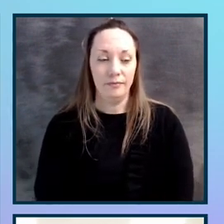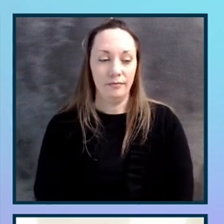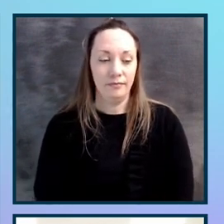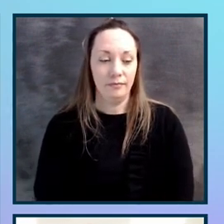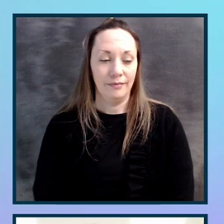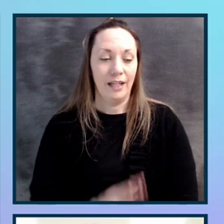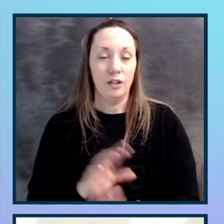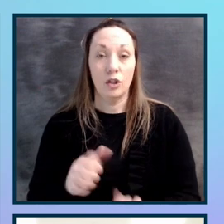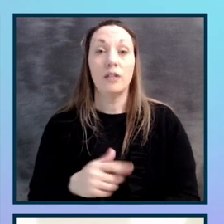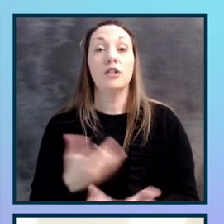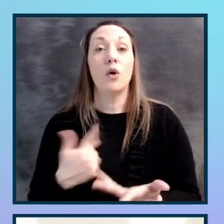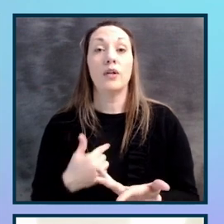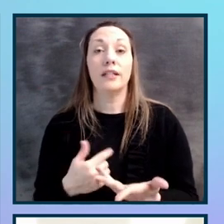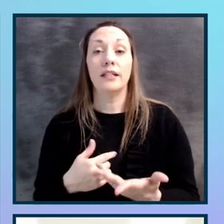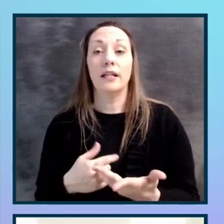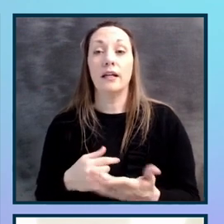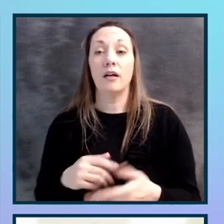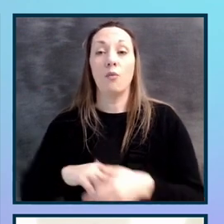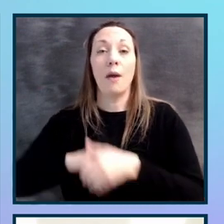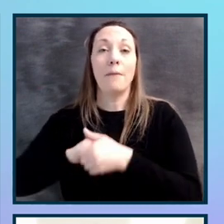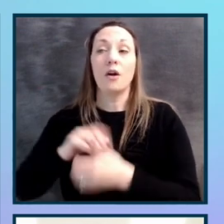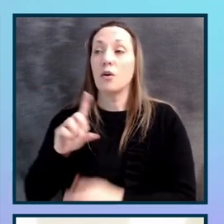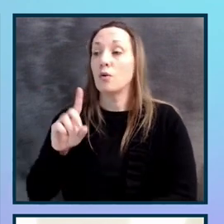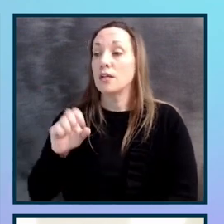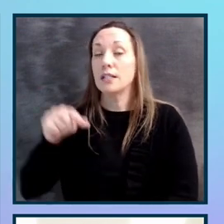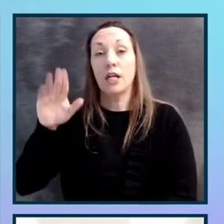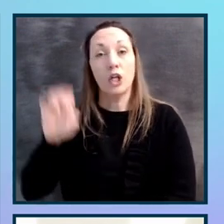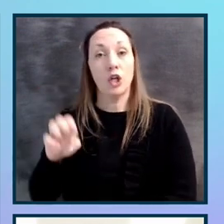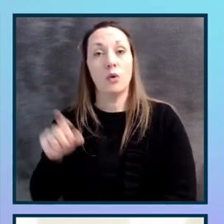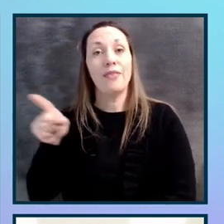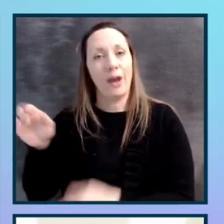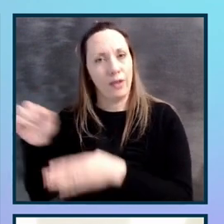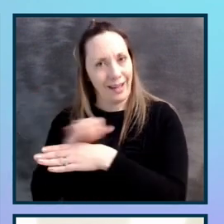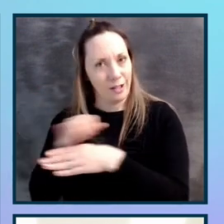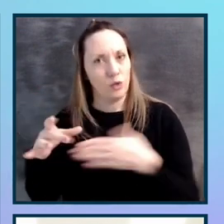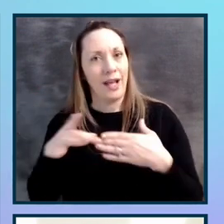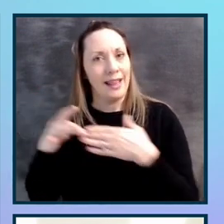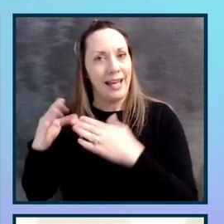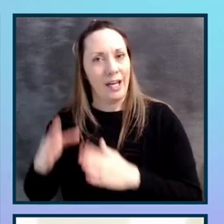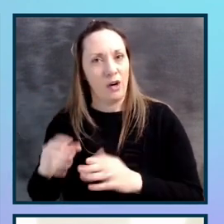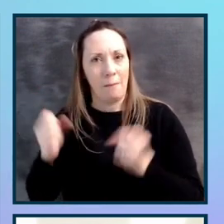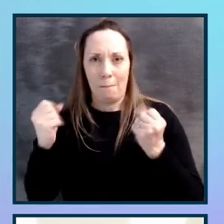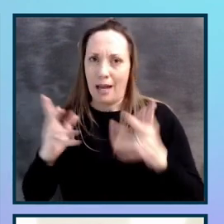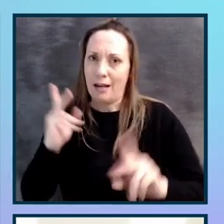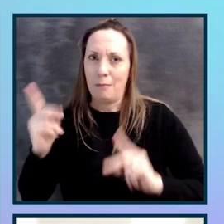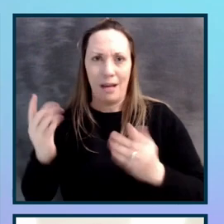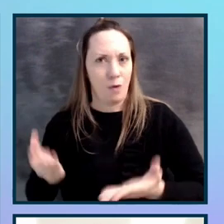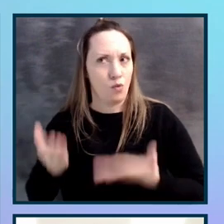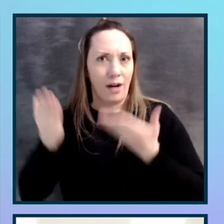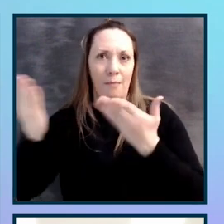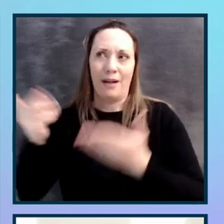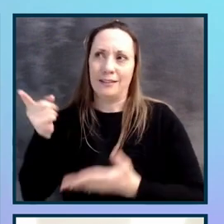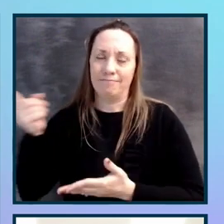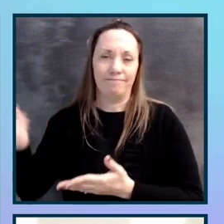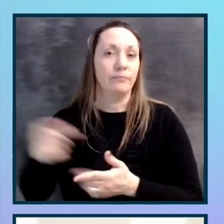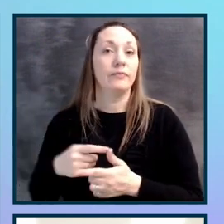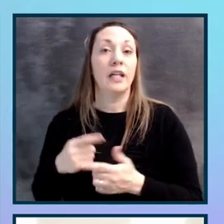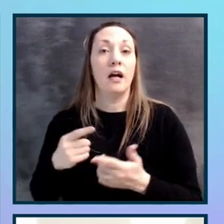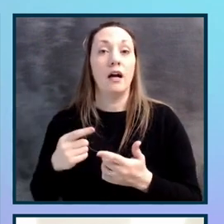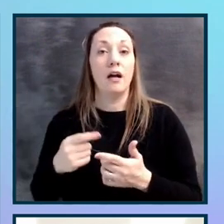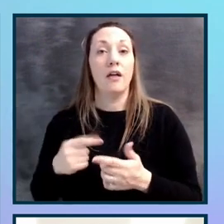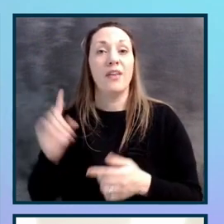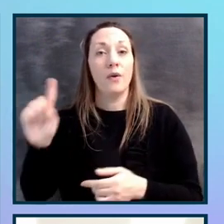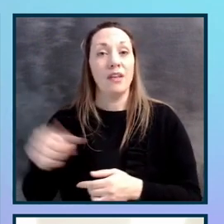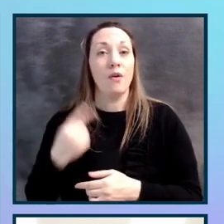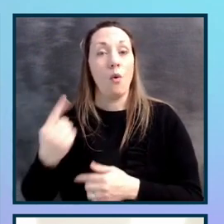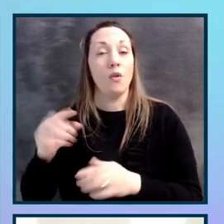Sorry. So yeah, we selected DQ as our vendor, obviously, as they are an industry leader, and they came highly recommended from other companies that we spoke to. They were the